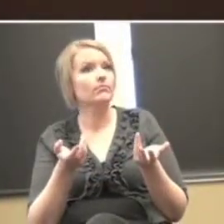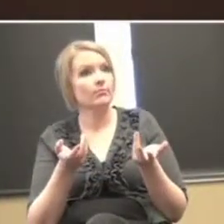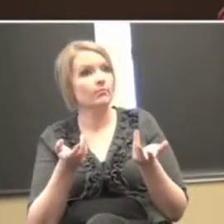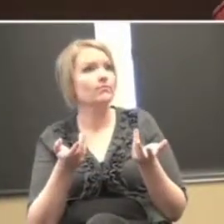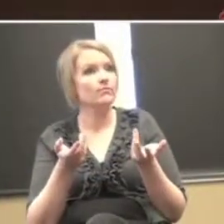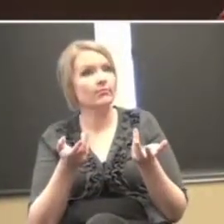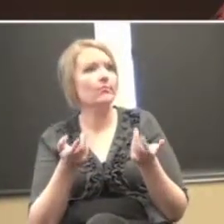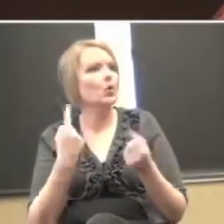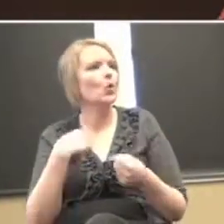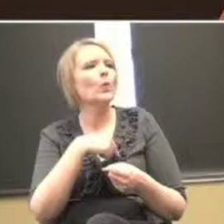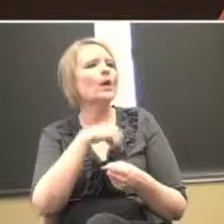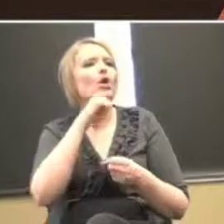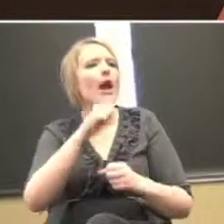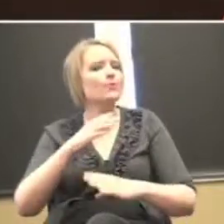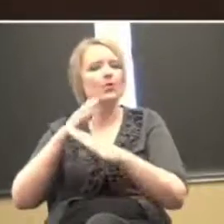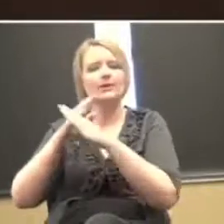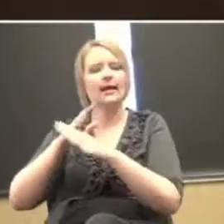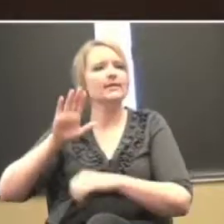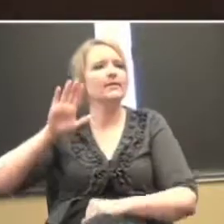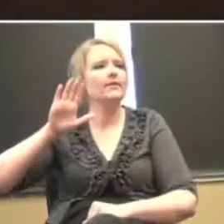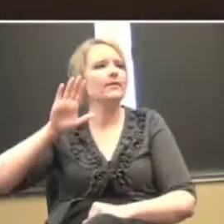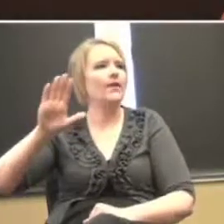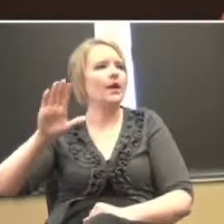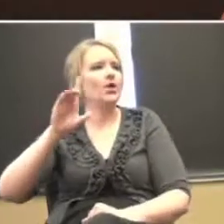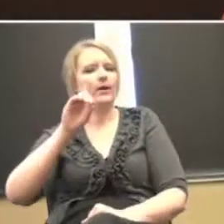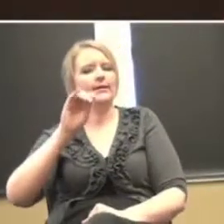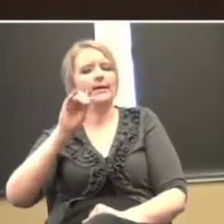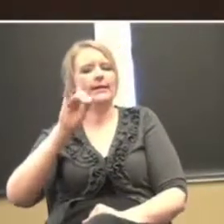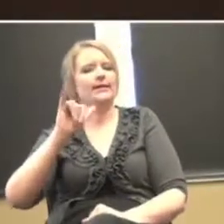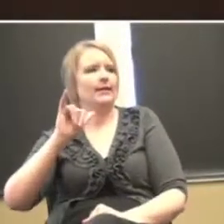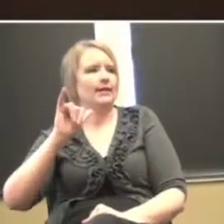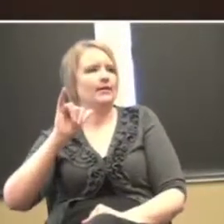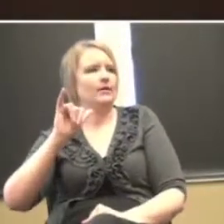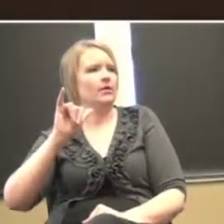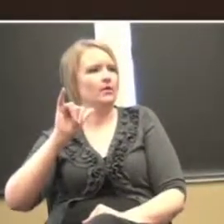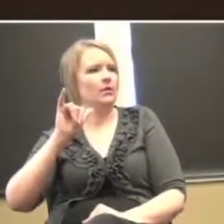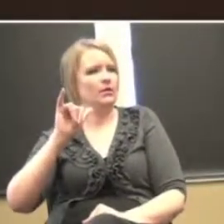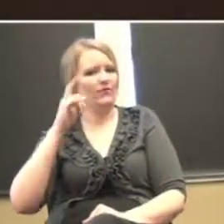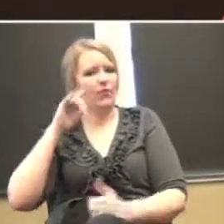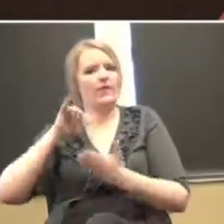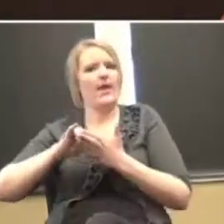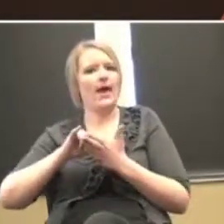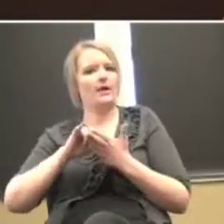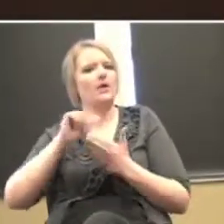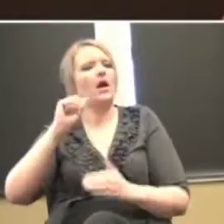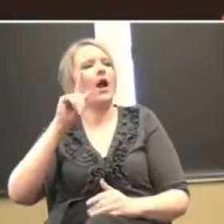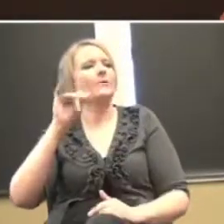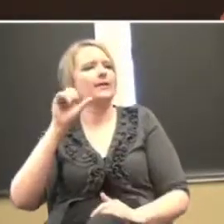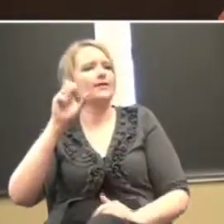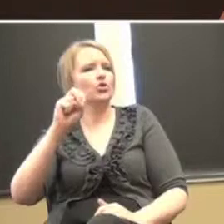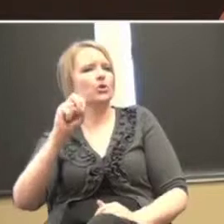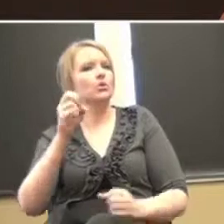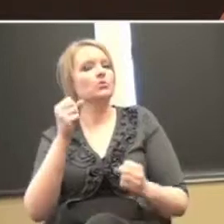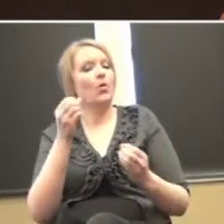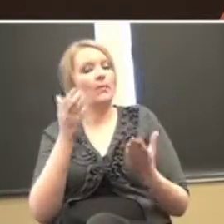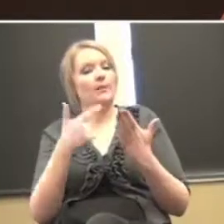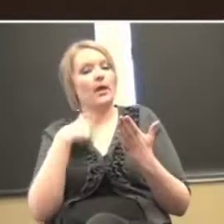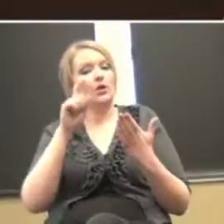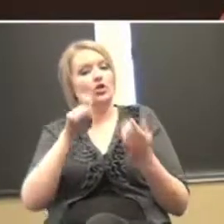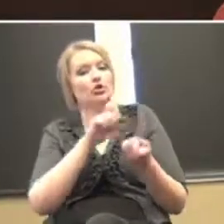Yeah we're not protecting the child's dignity in terms of how we're implementing that particular accommodation so maybe the plan has to be altered